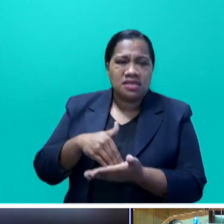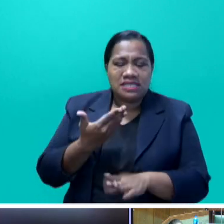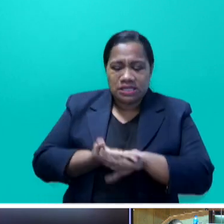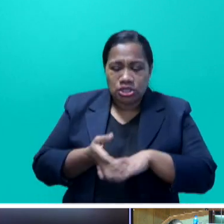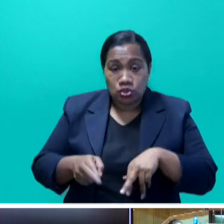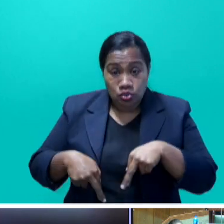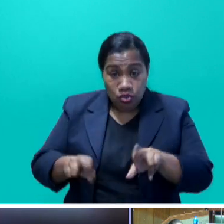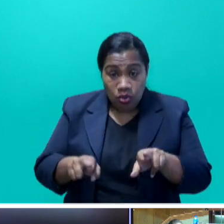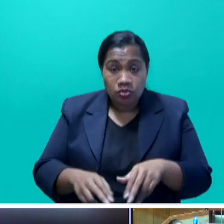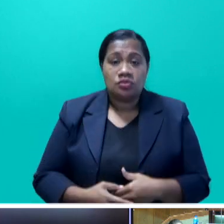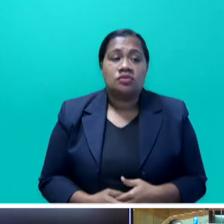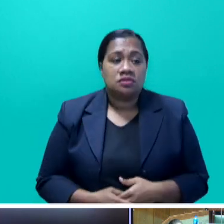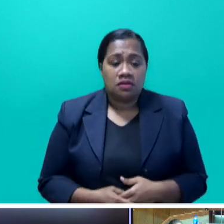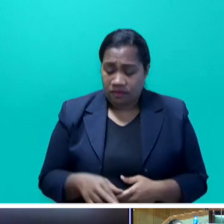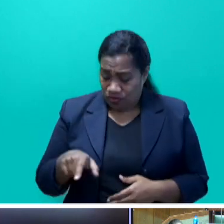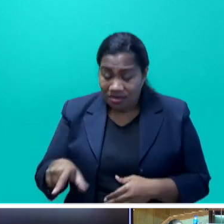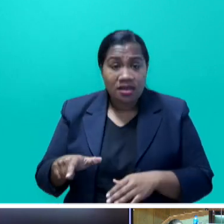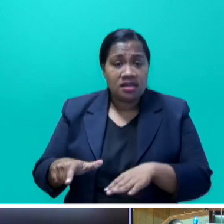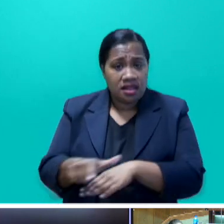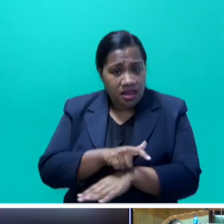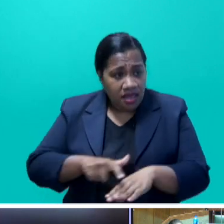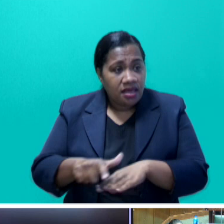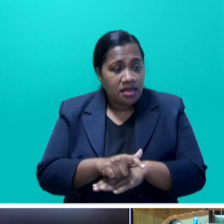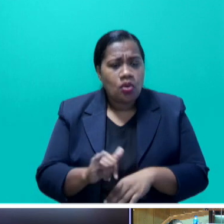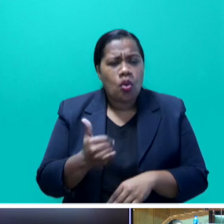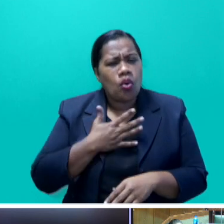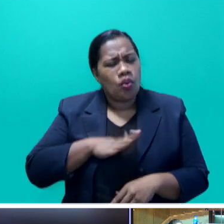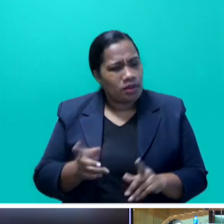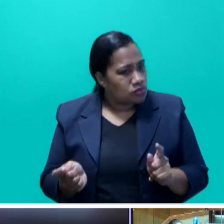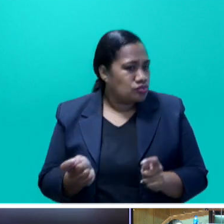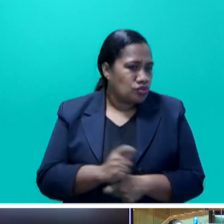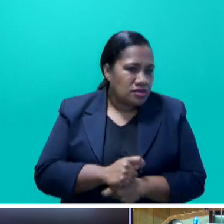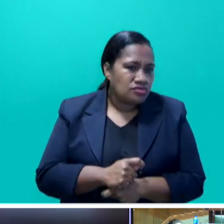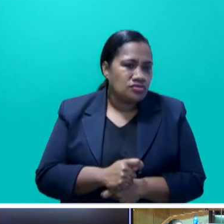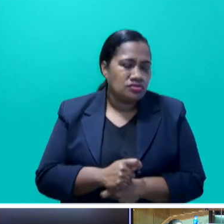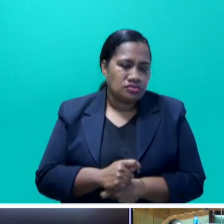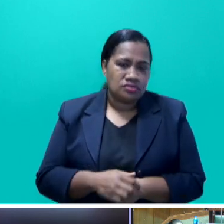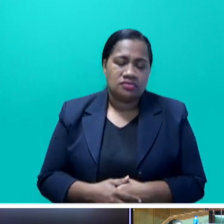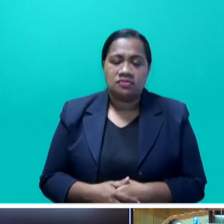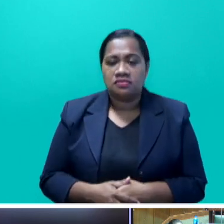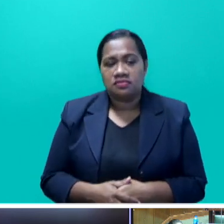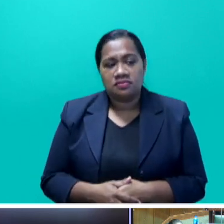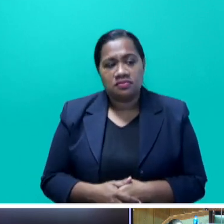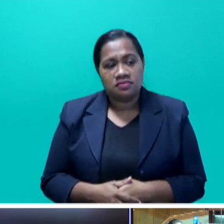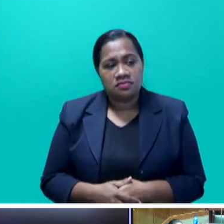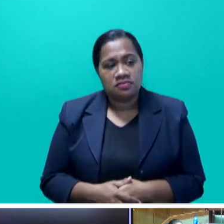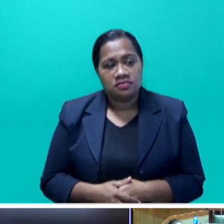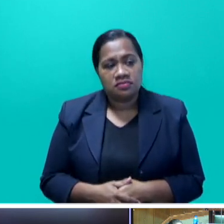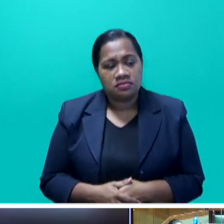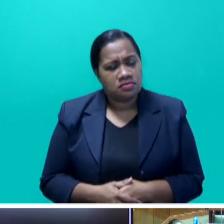on the land, or you want to change your financial, guess what?